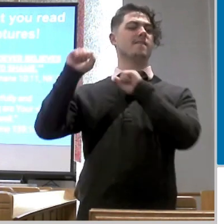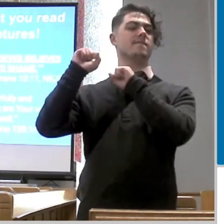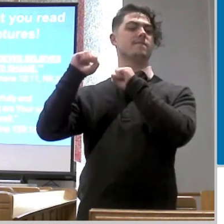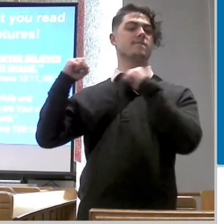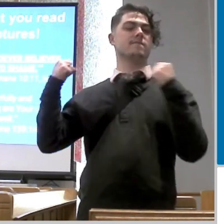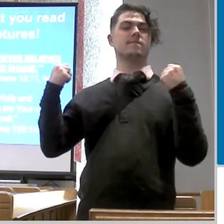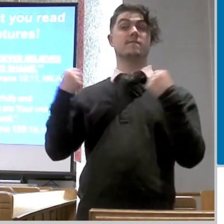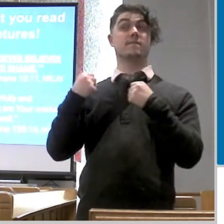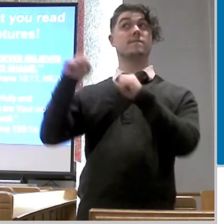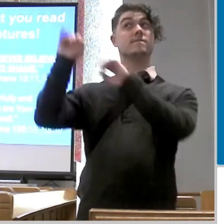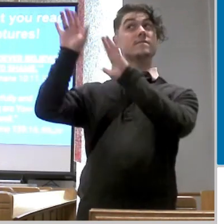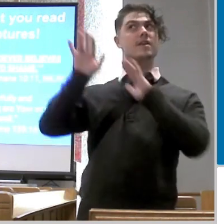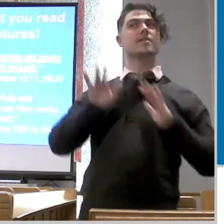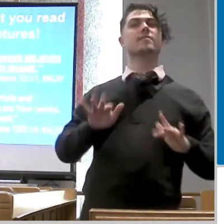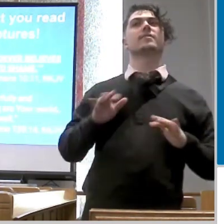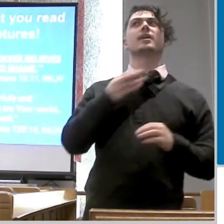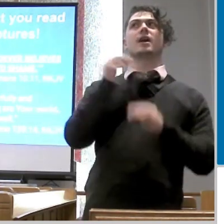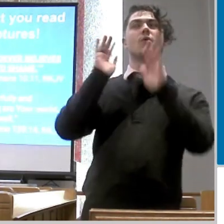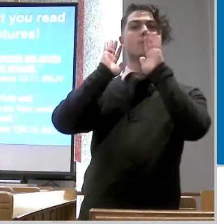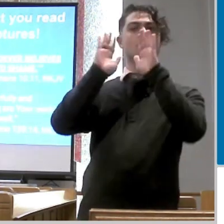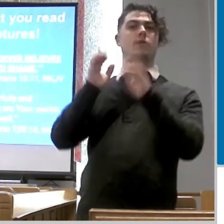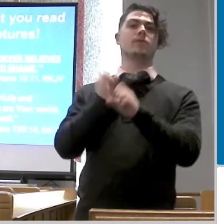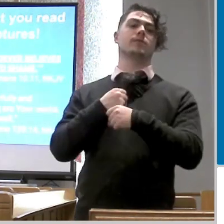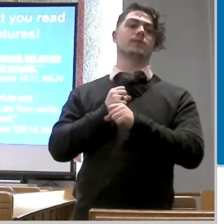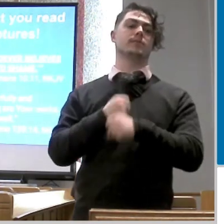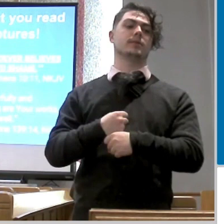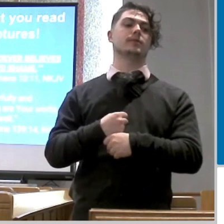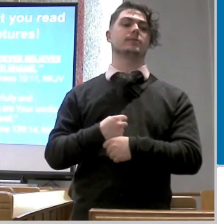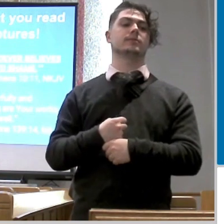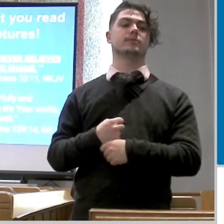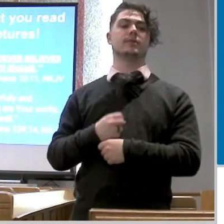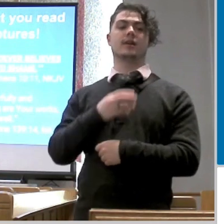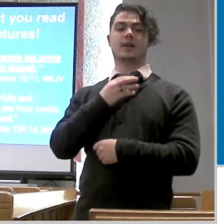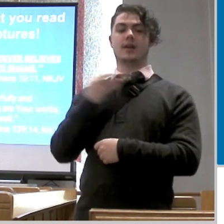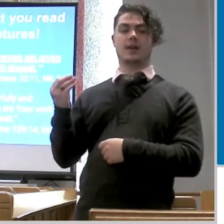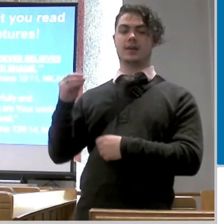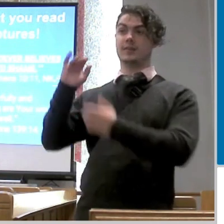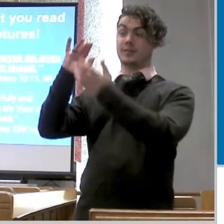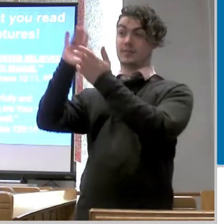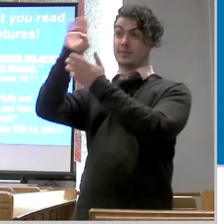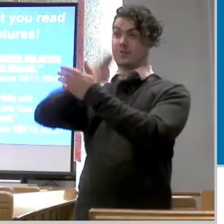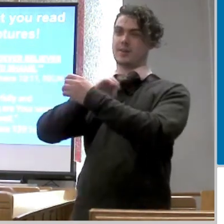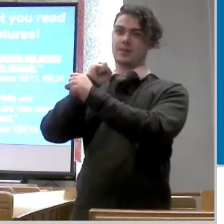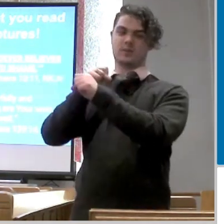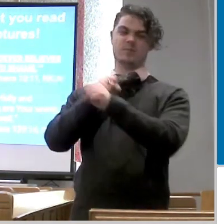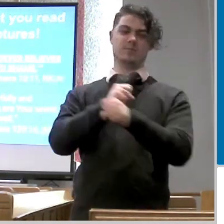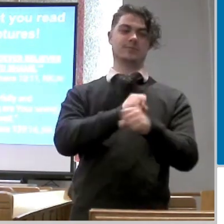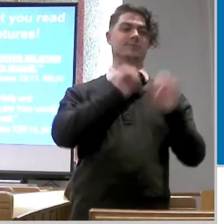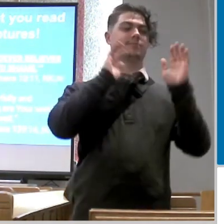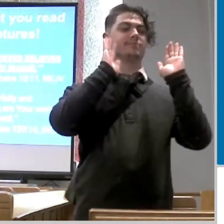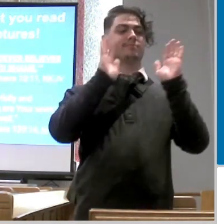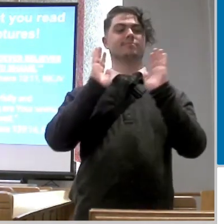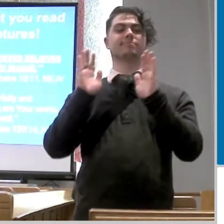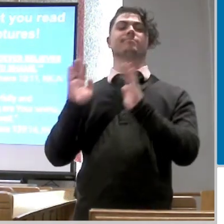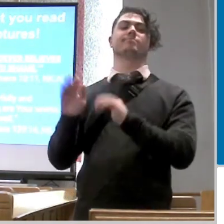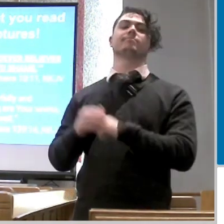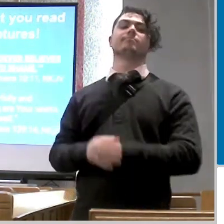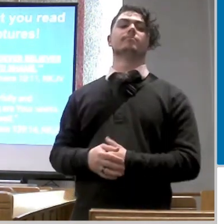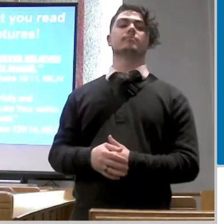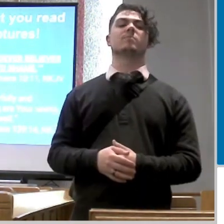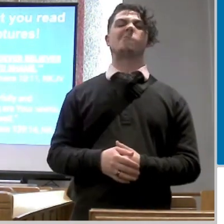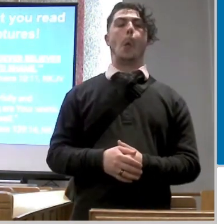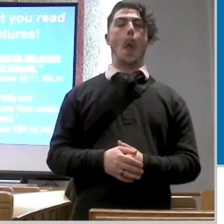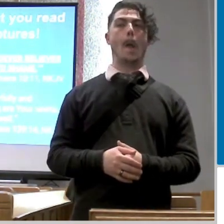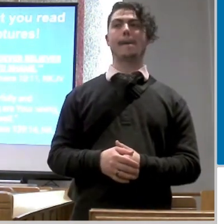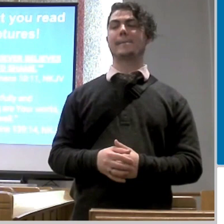because i'm a work of god and it says marvelous are your works and that my soul knows very well now imagine if you start